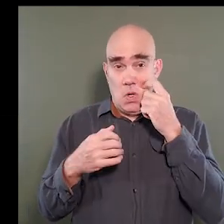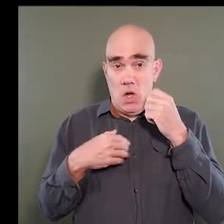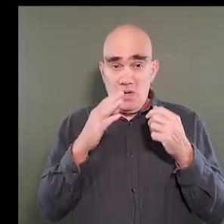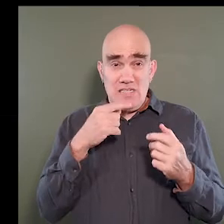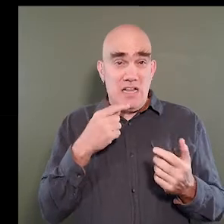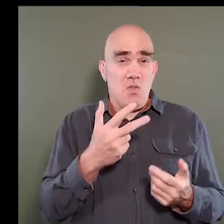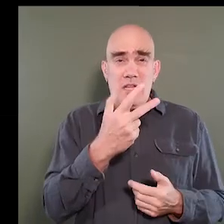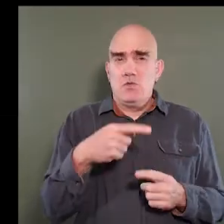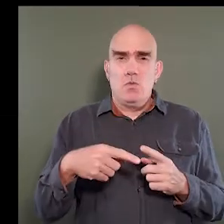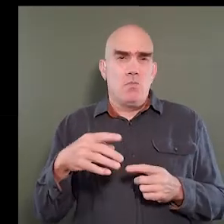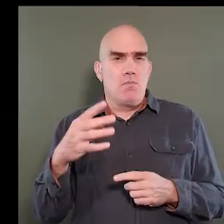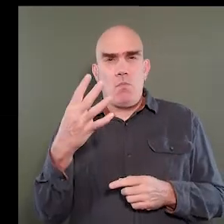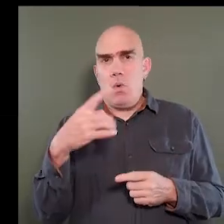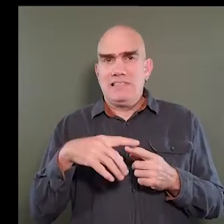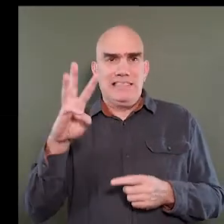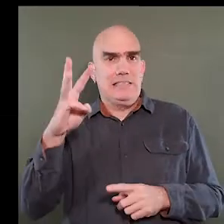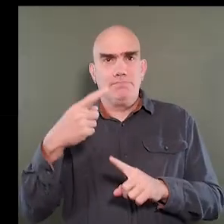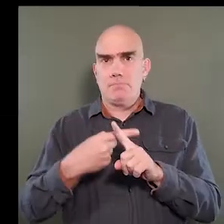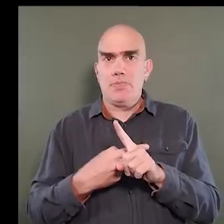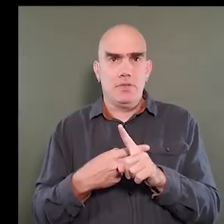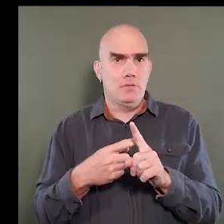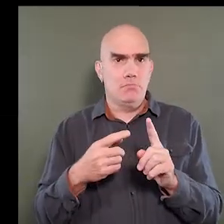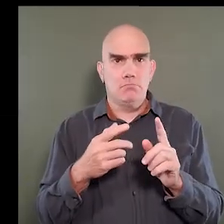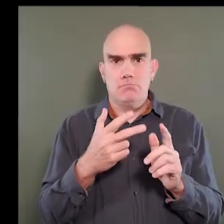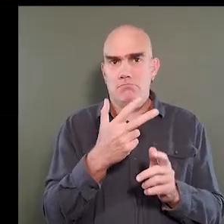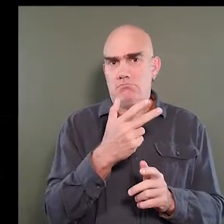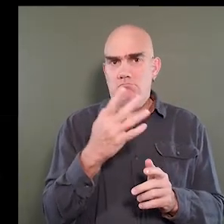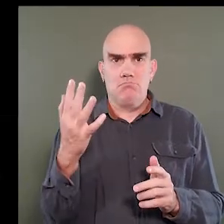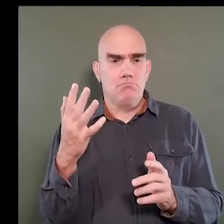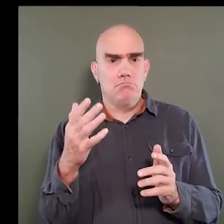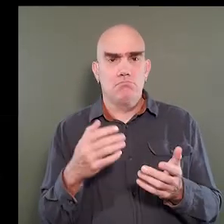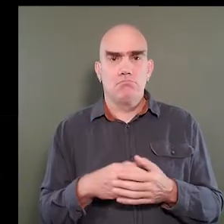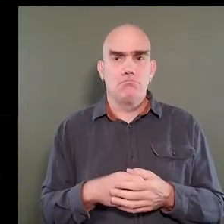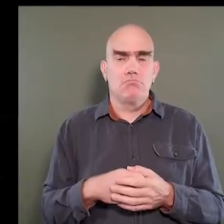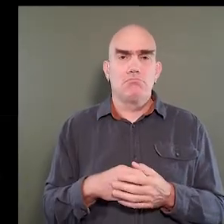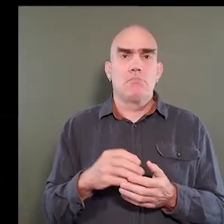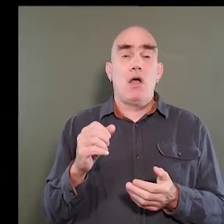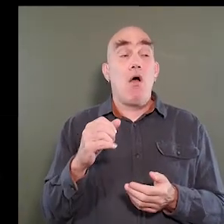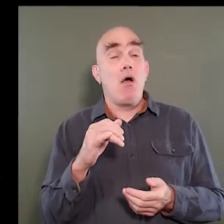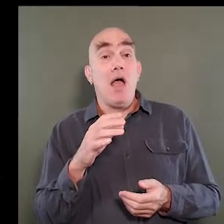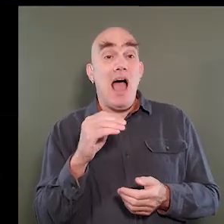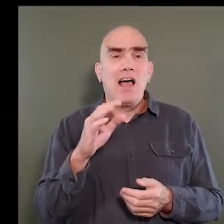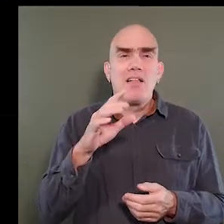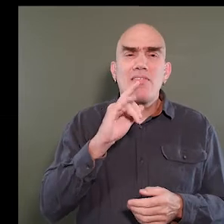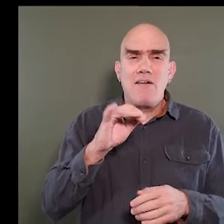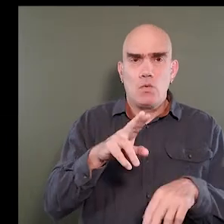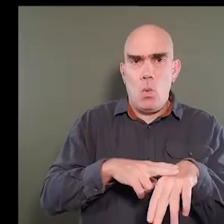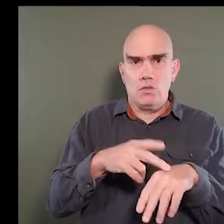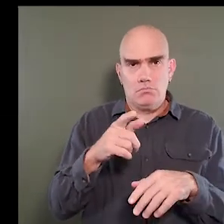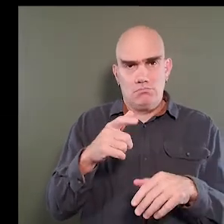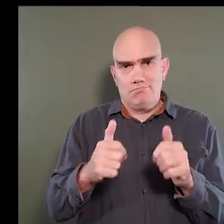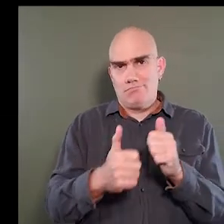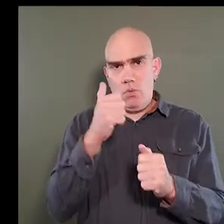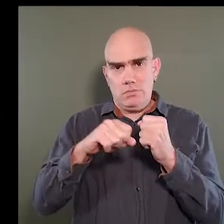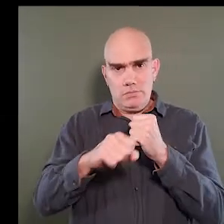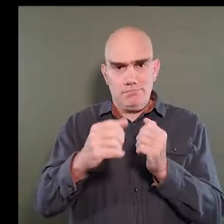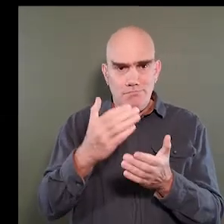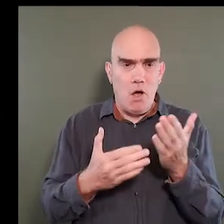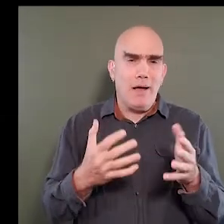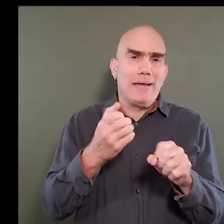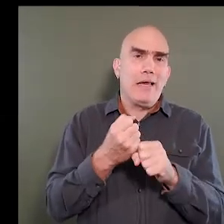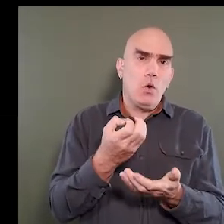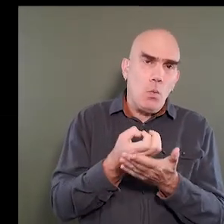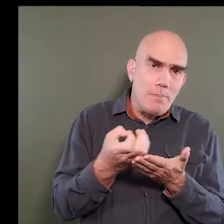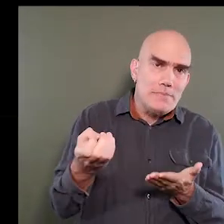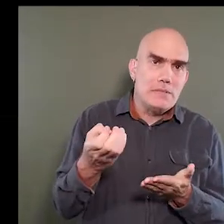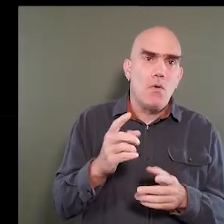to six months. Okay. And then, of course, the longest part, of course, is ordering equipment and getting